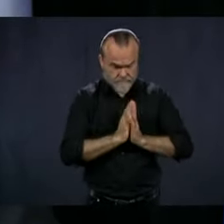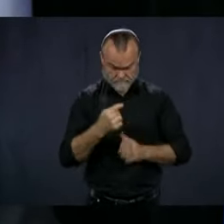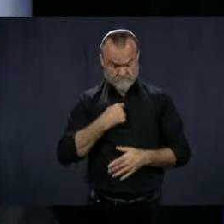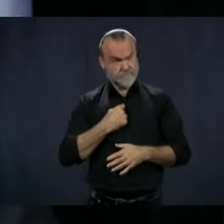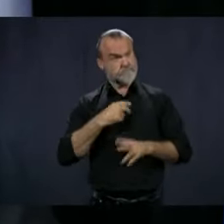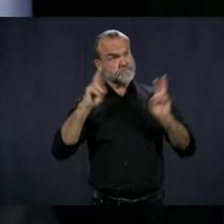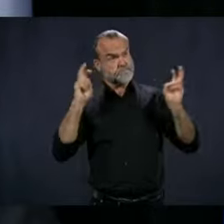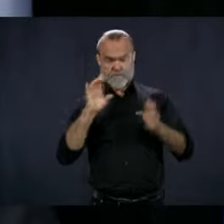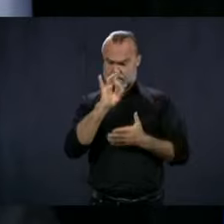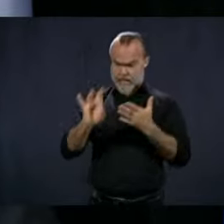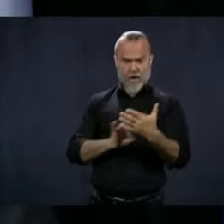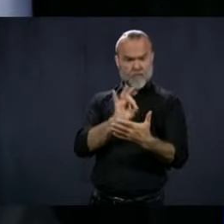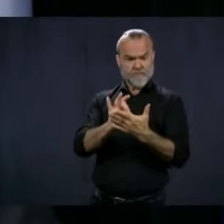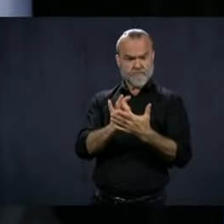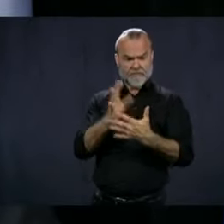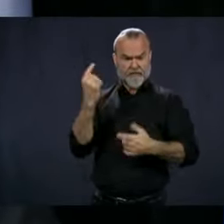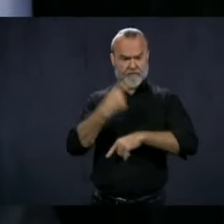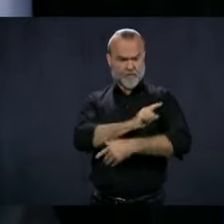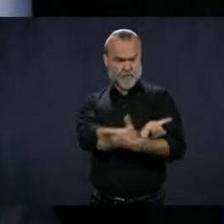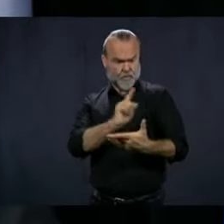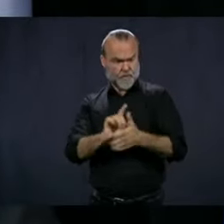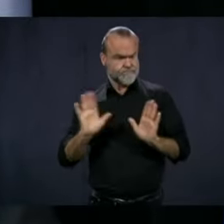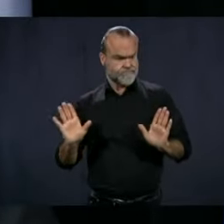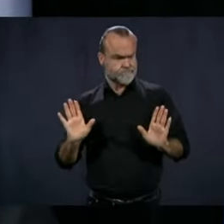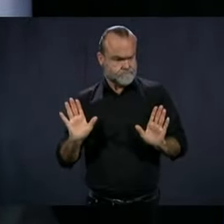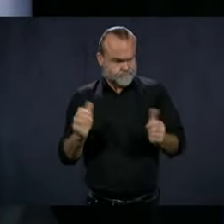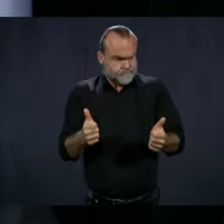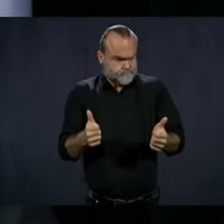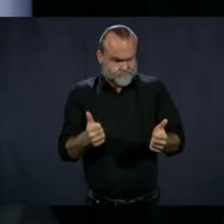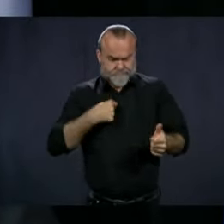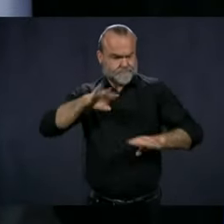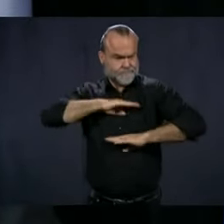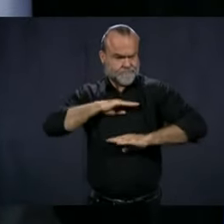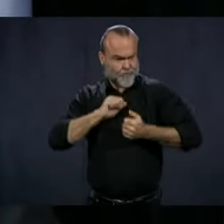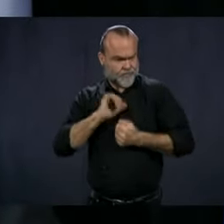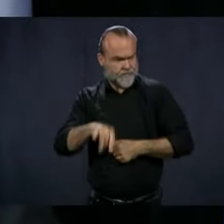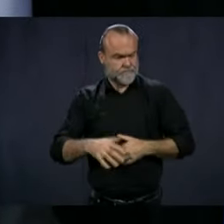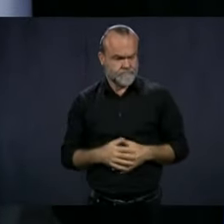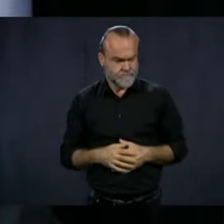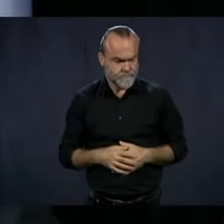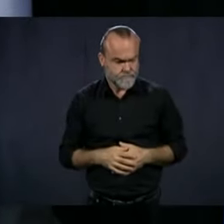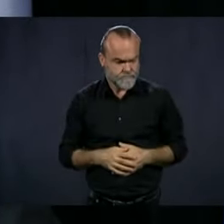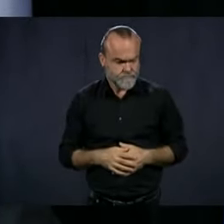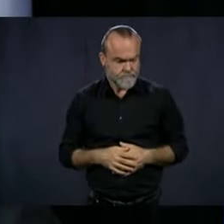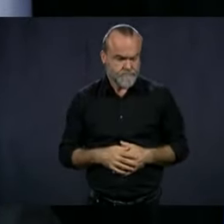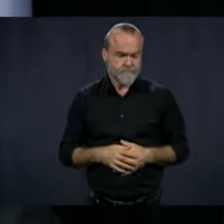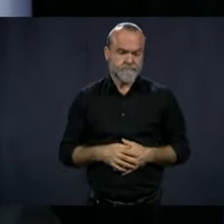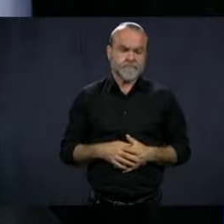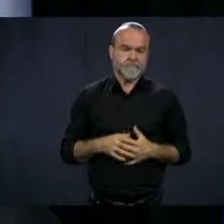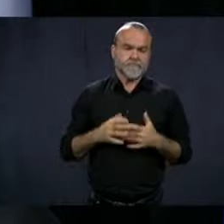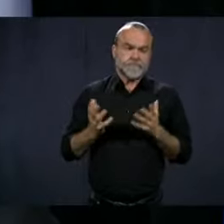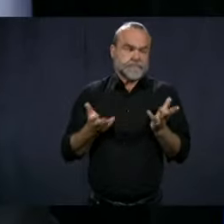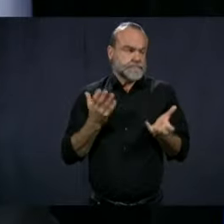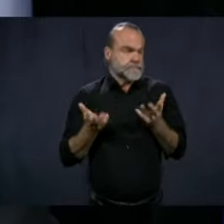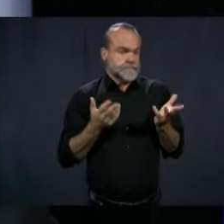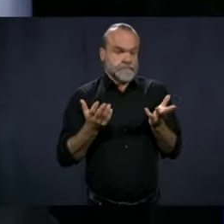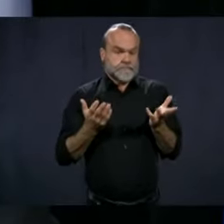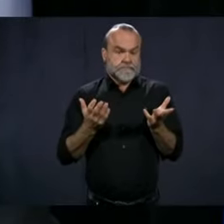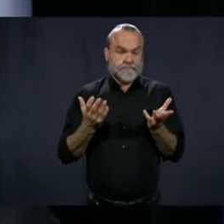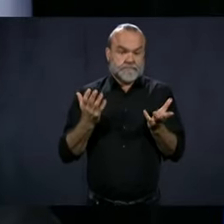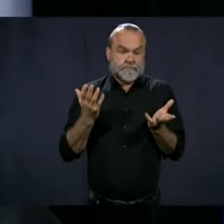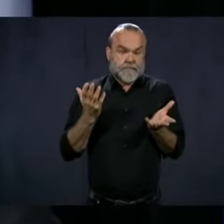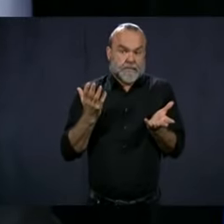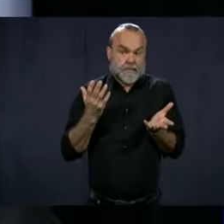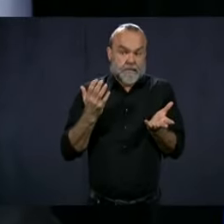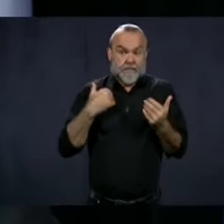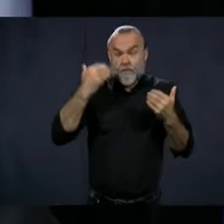hours a day, five days a week would be good for me. So I don't know why they work